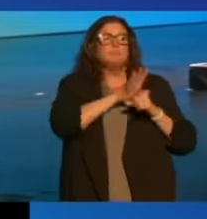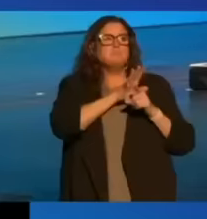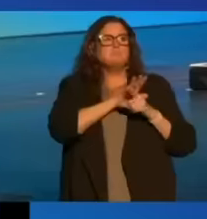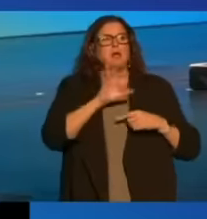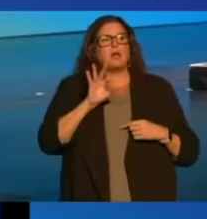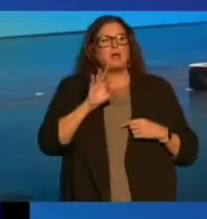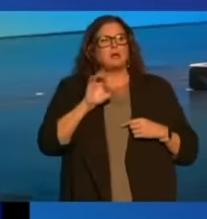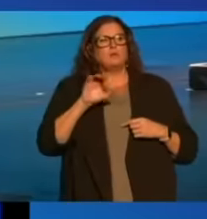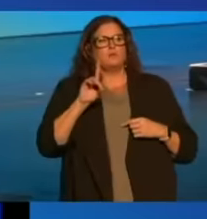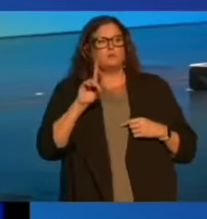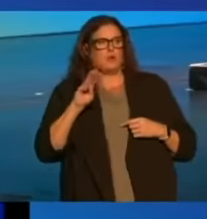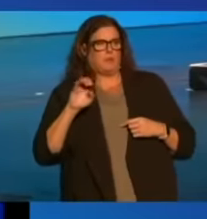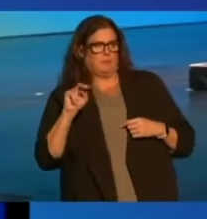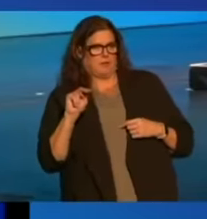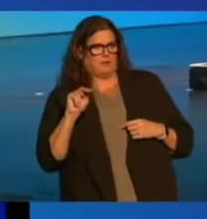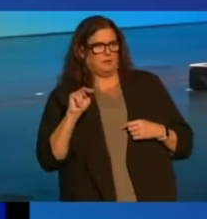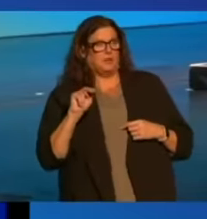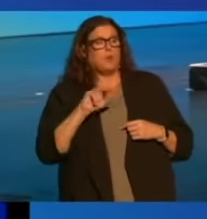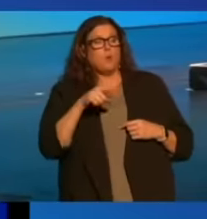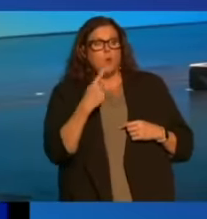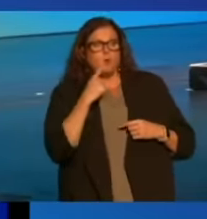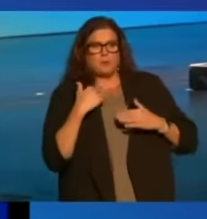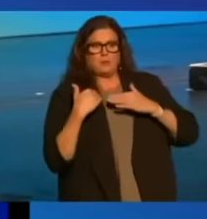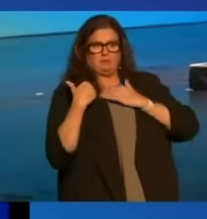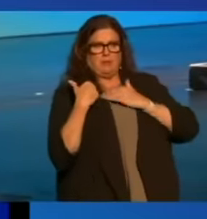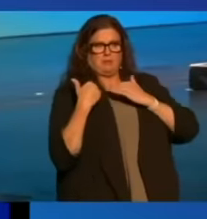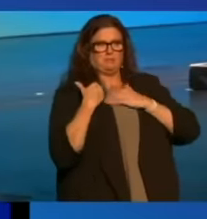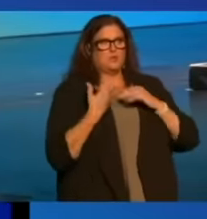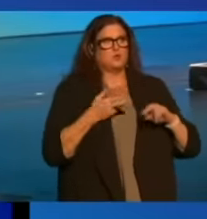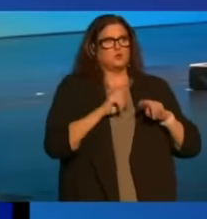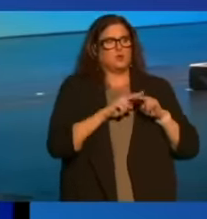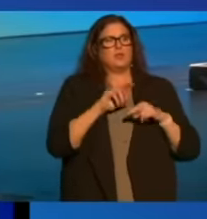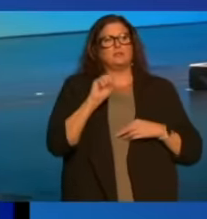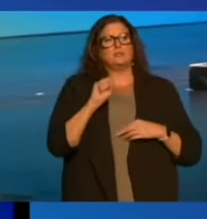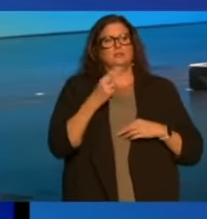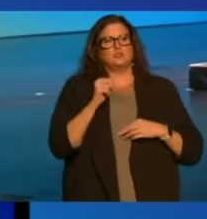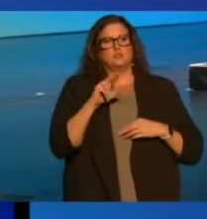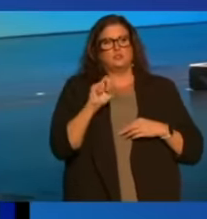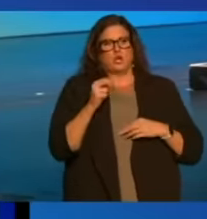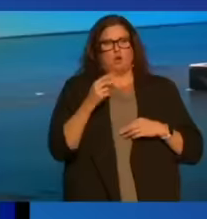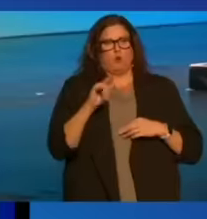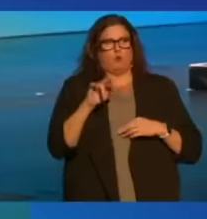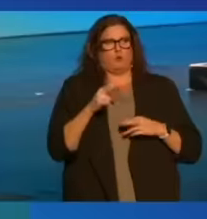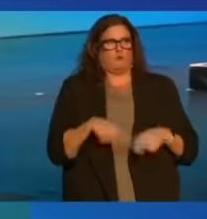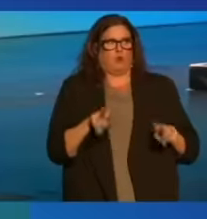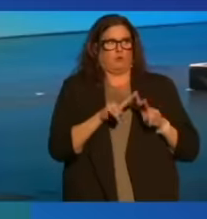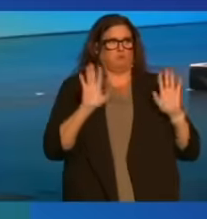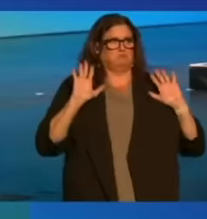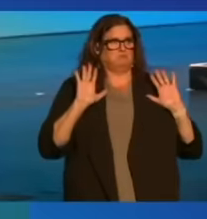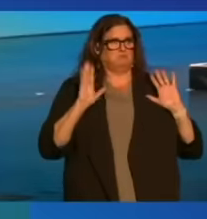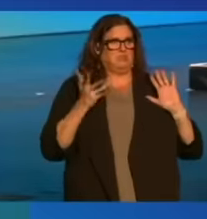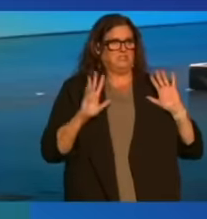that their only responsibility is to increase shareholder value. That's all.